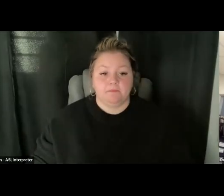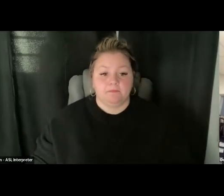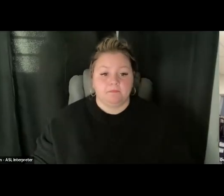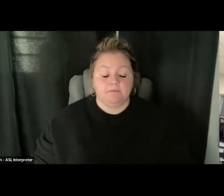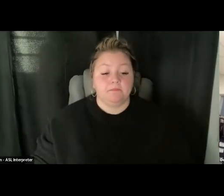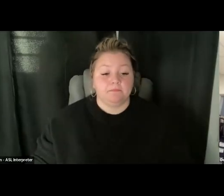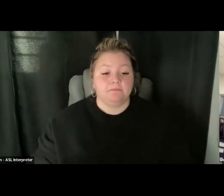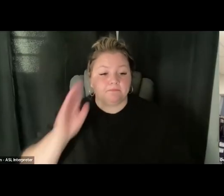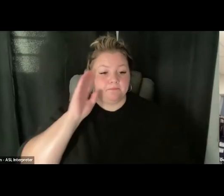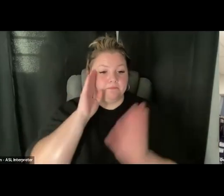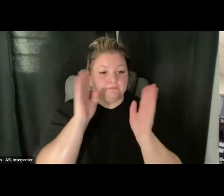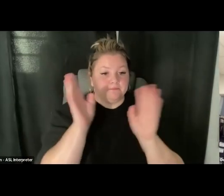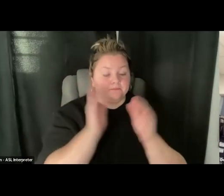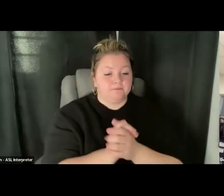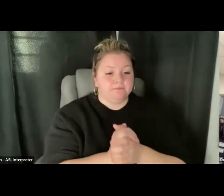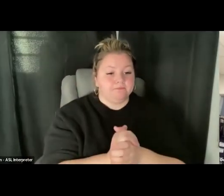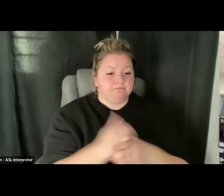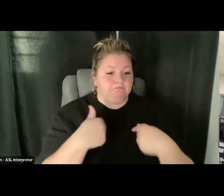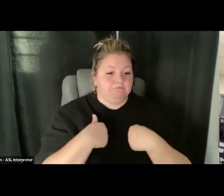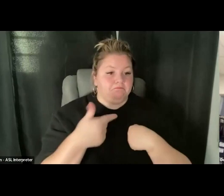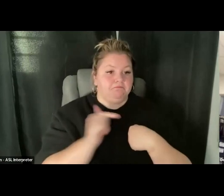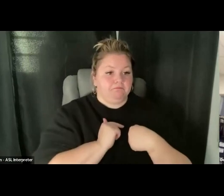Hey, folks. I think I'm next.